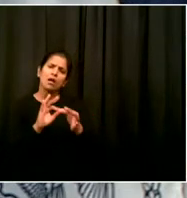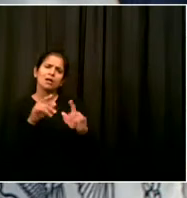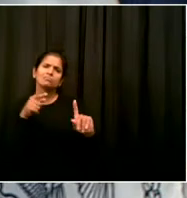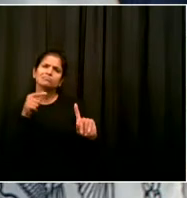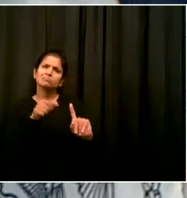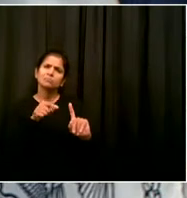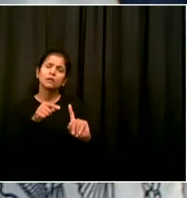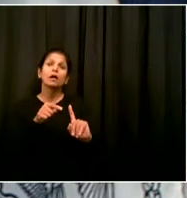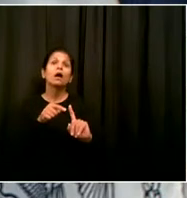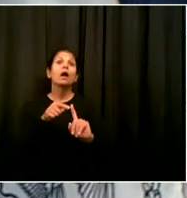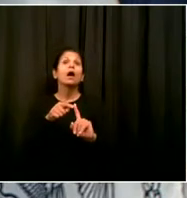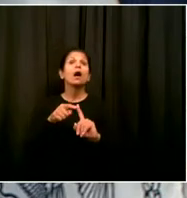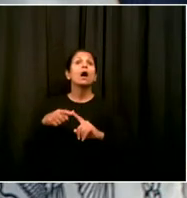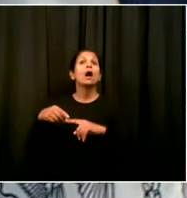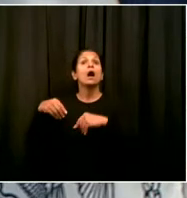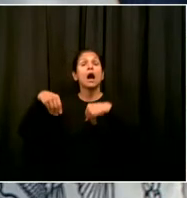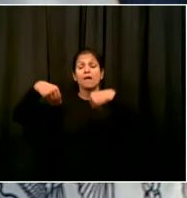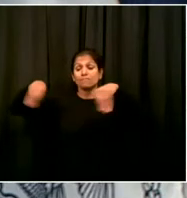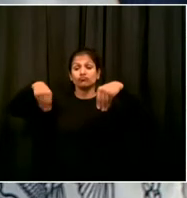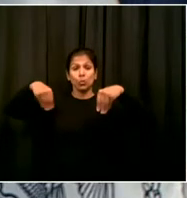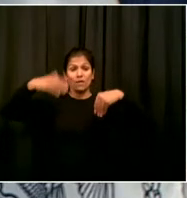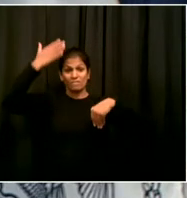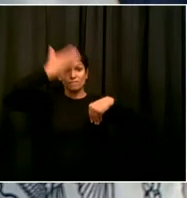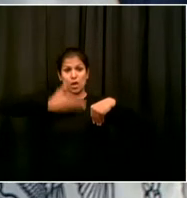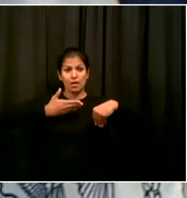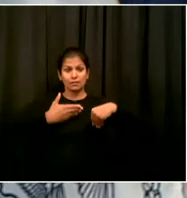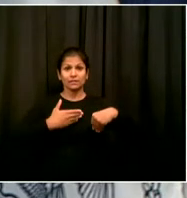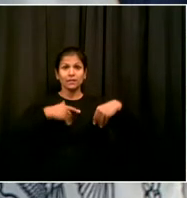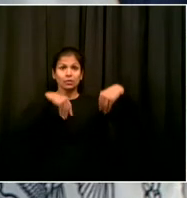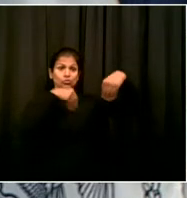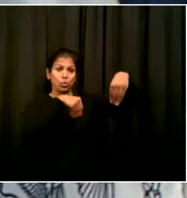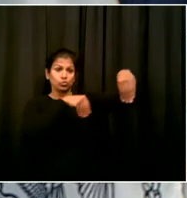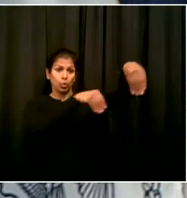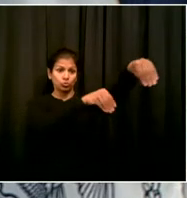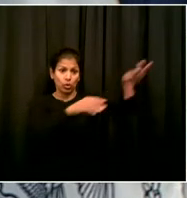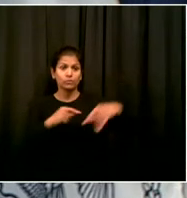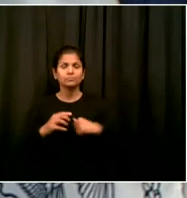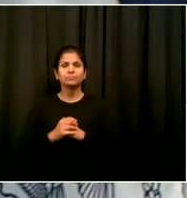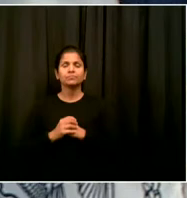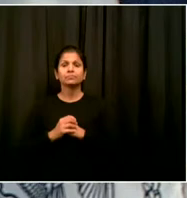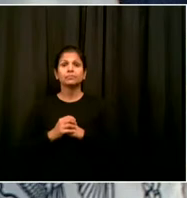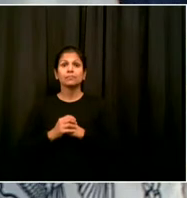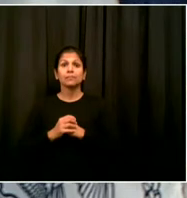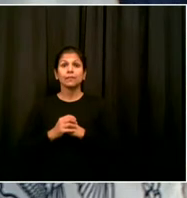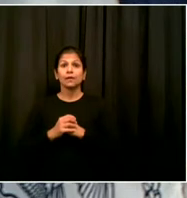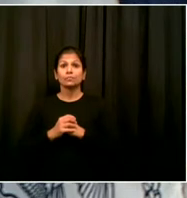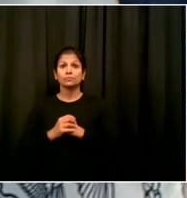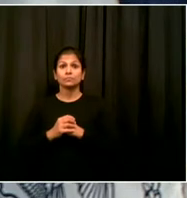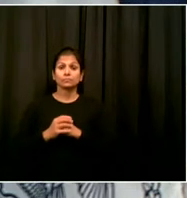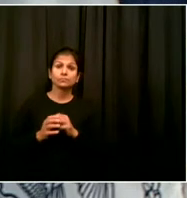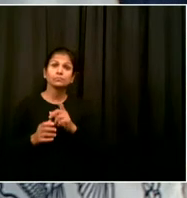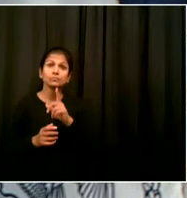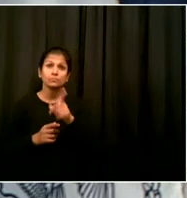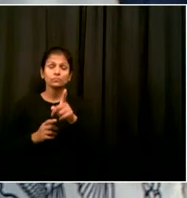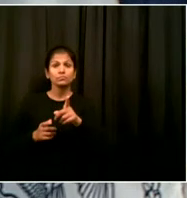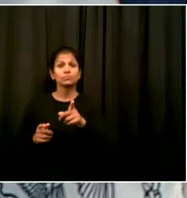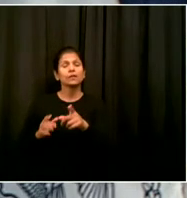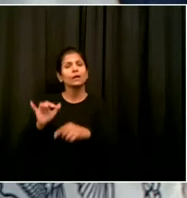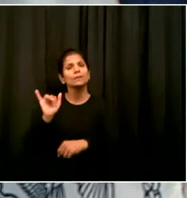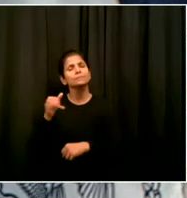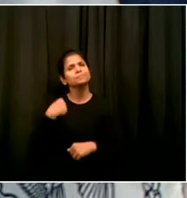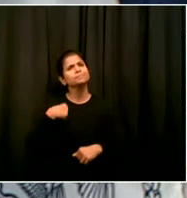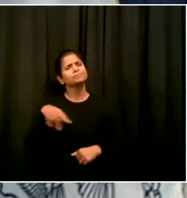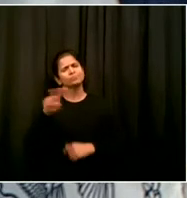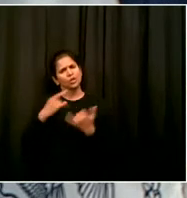are chafing at the fact that they can only have 25% of their tables indoors. I wonder